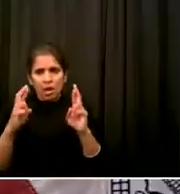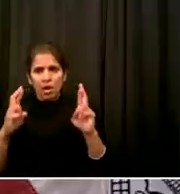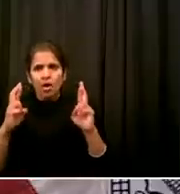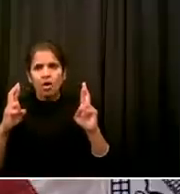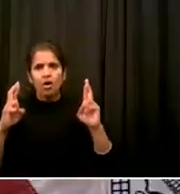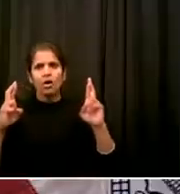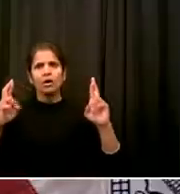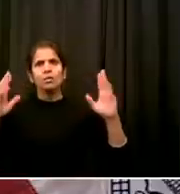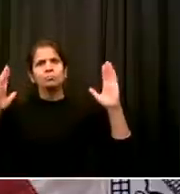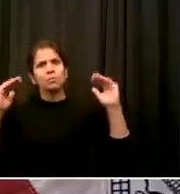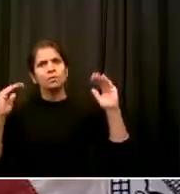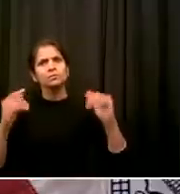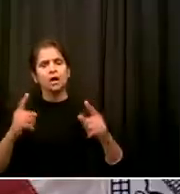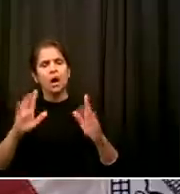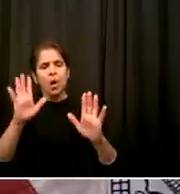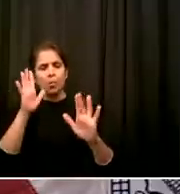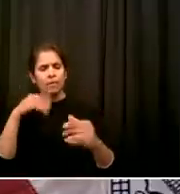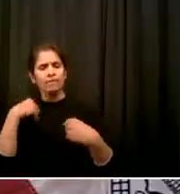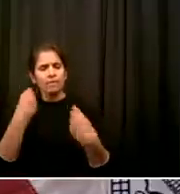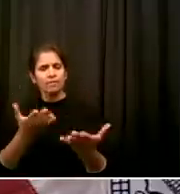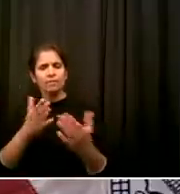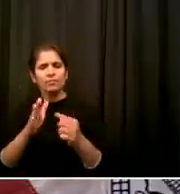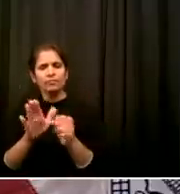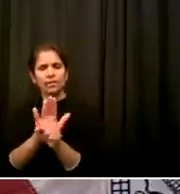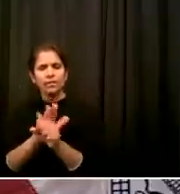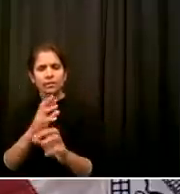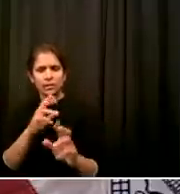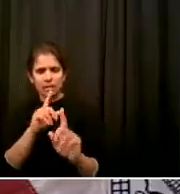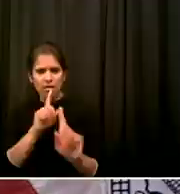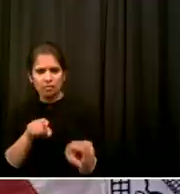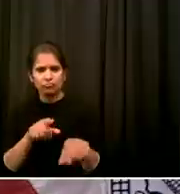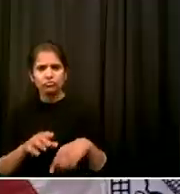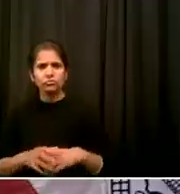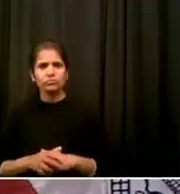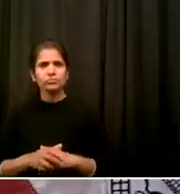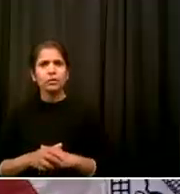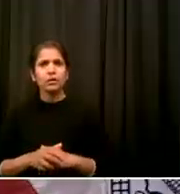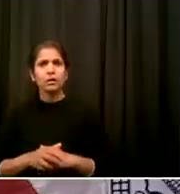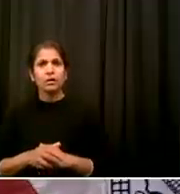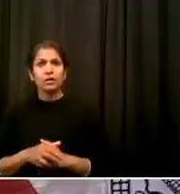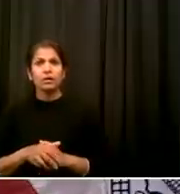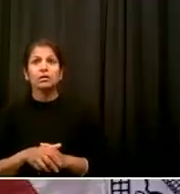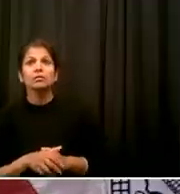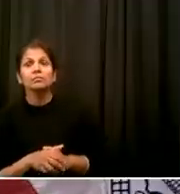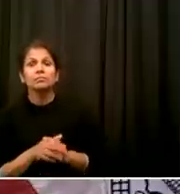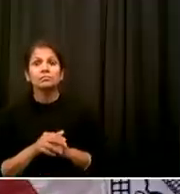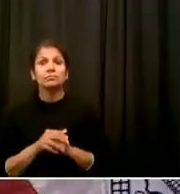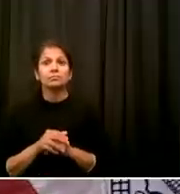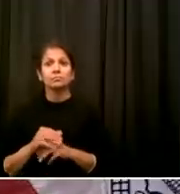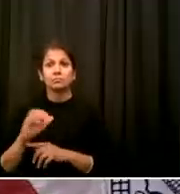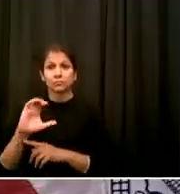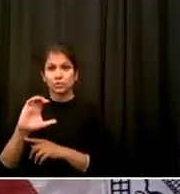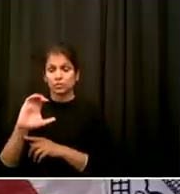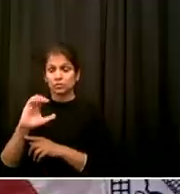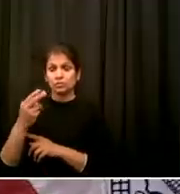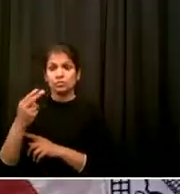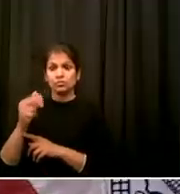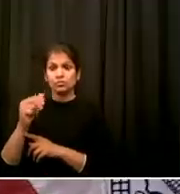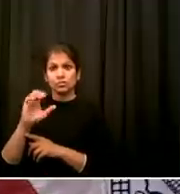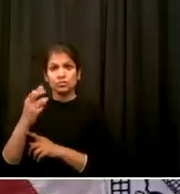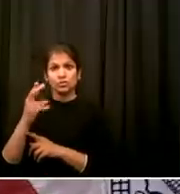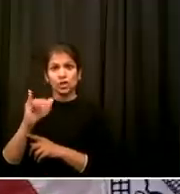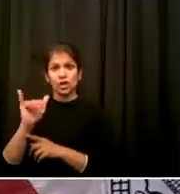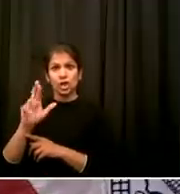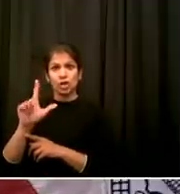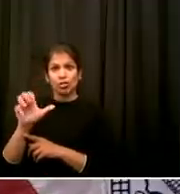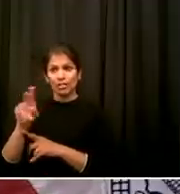So, Shirlane was involved in team sports when she was young I was involved in every conceivable sport, never on any